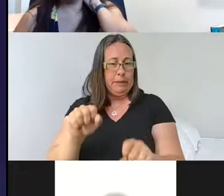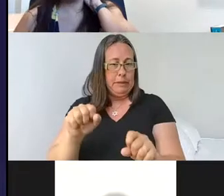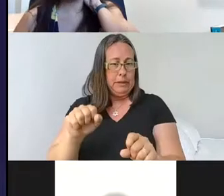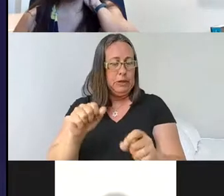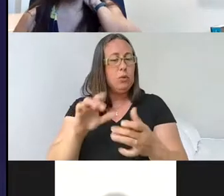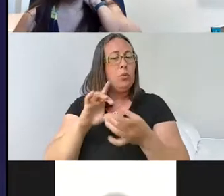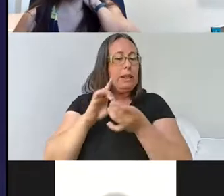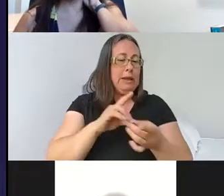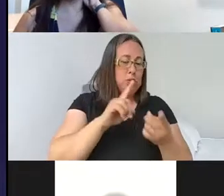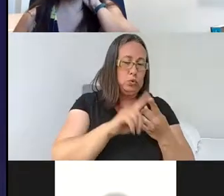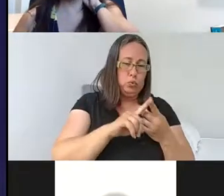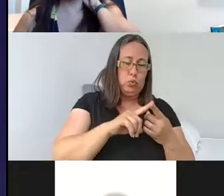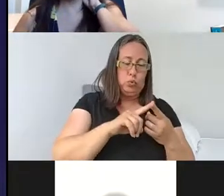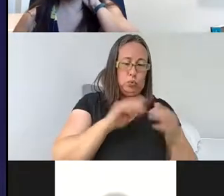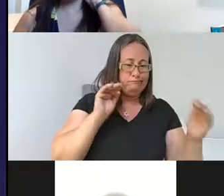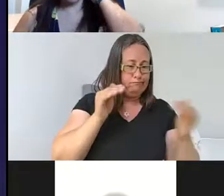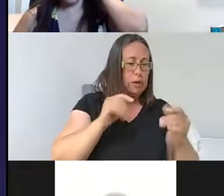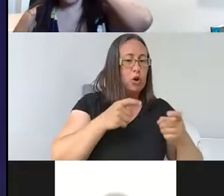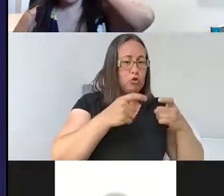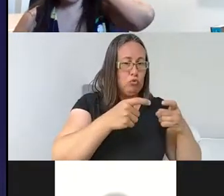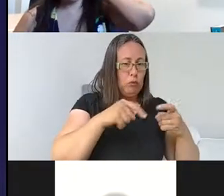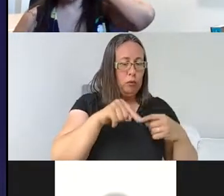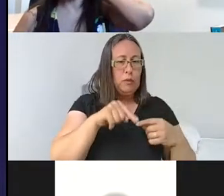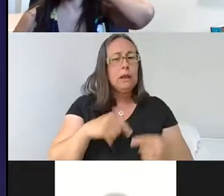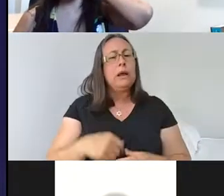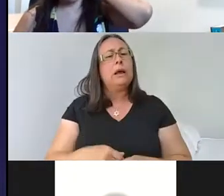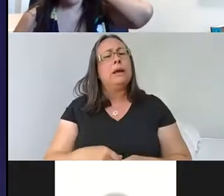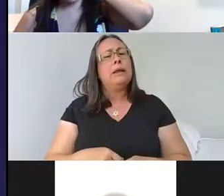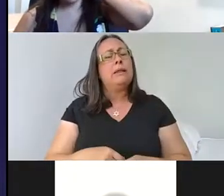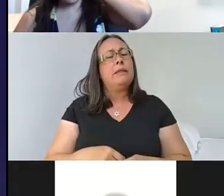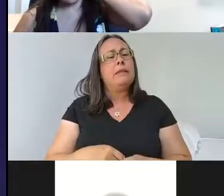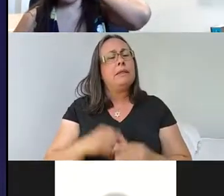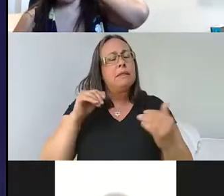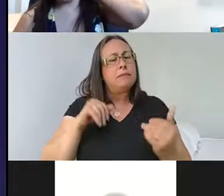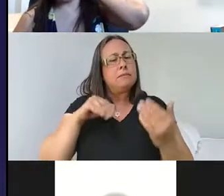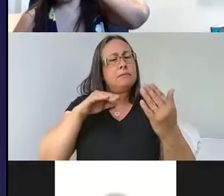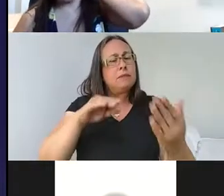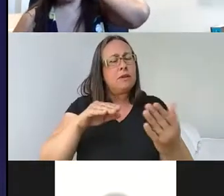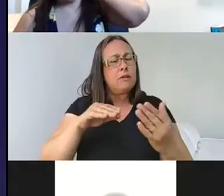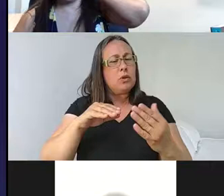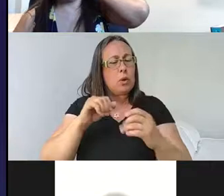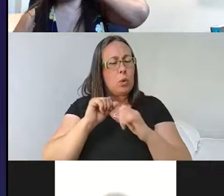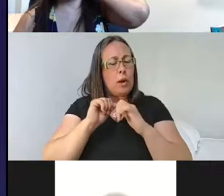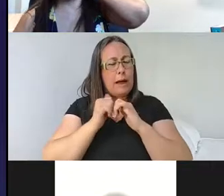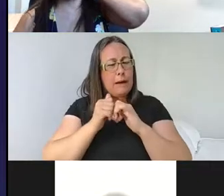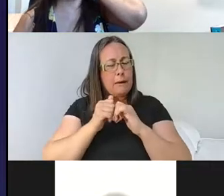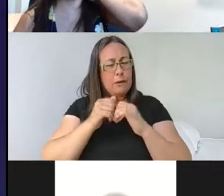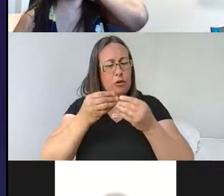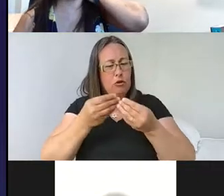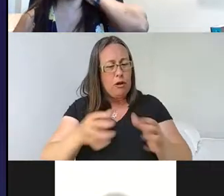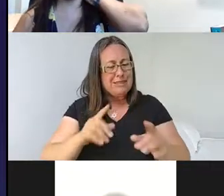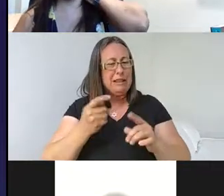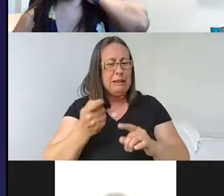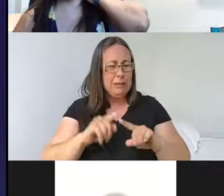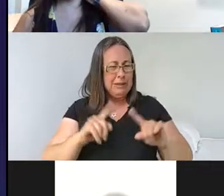their control shams. And in this brain region, the, the mechanism for the loss is slightly different than what we saw in the hippocampus. We actually